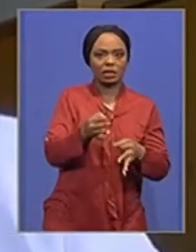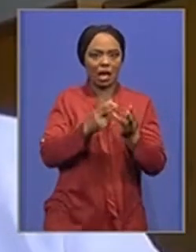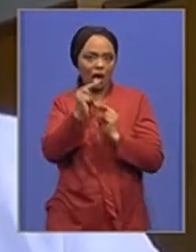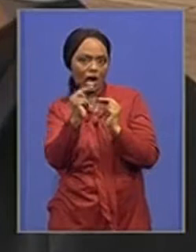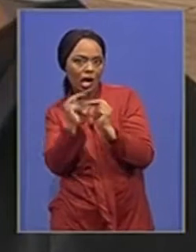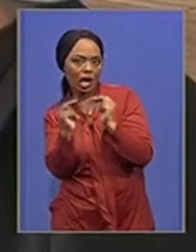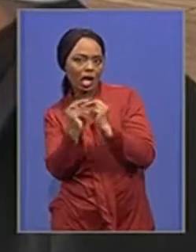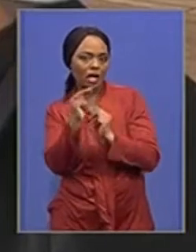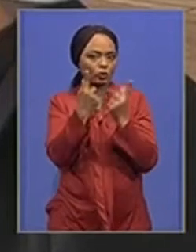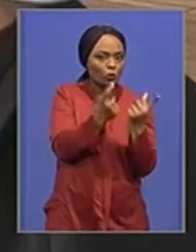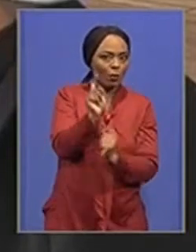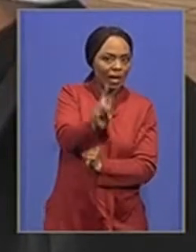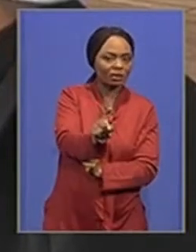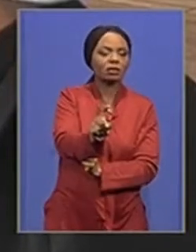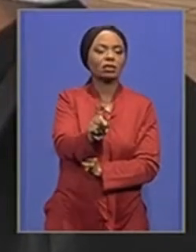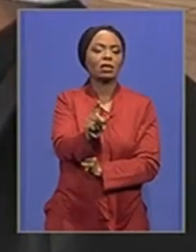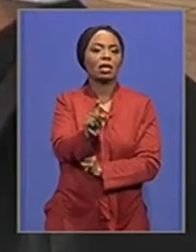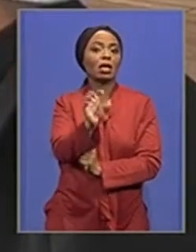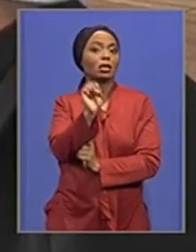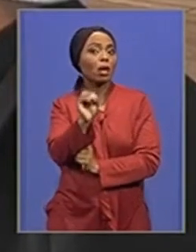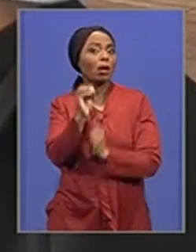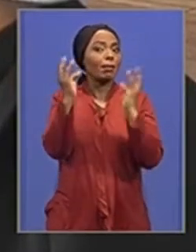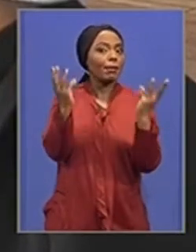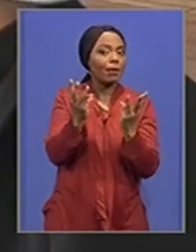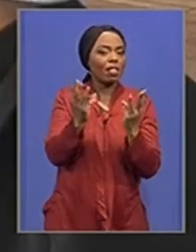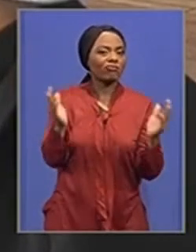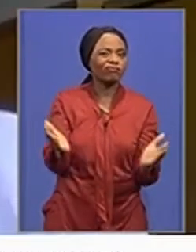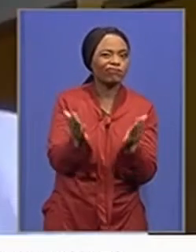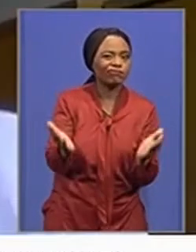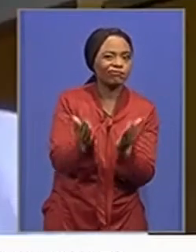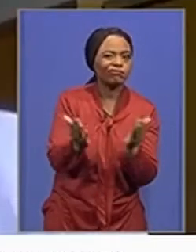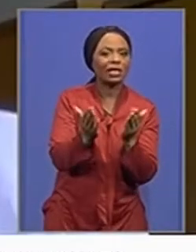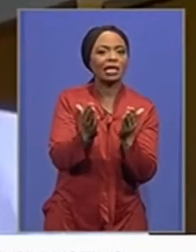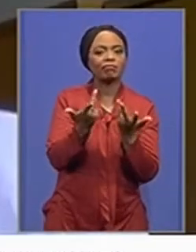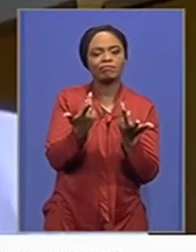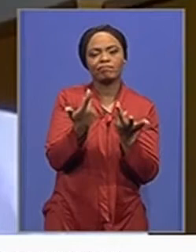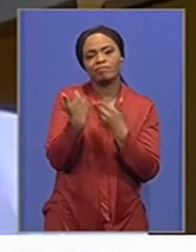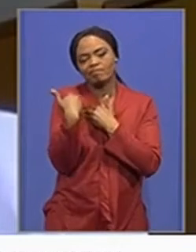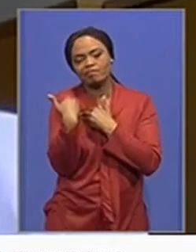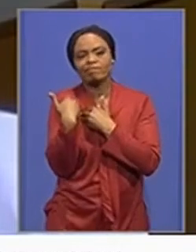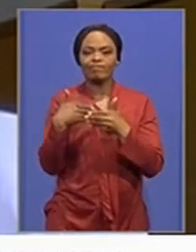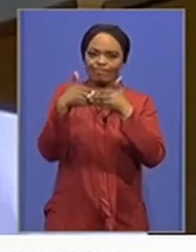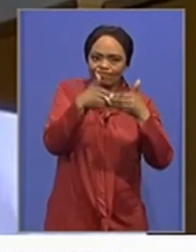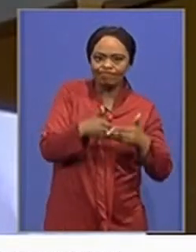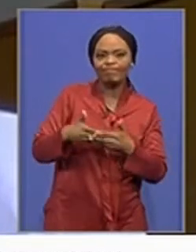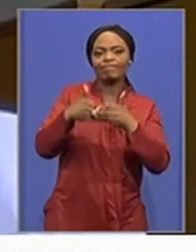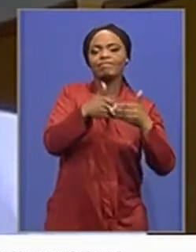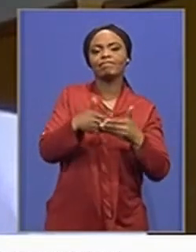be made. So people are encouraged to save and to look after those